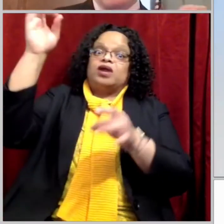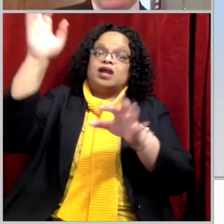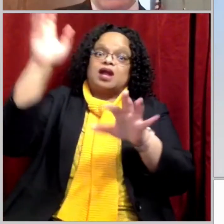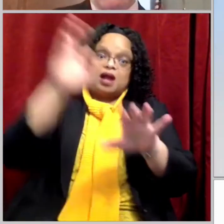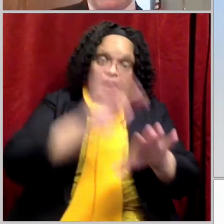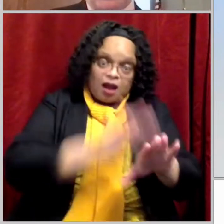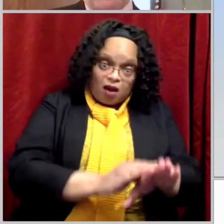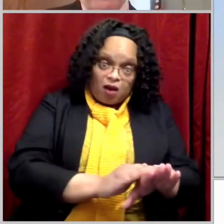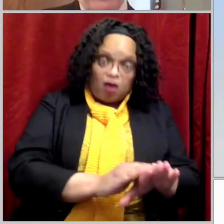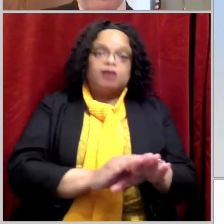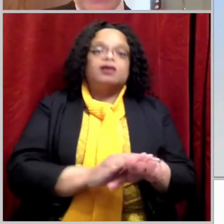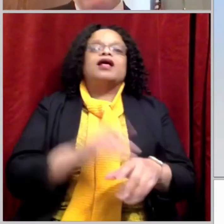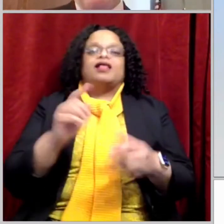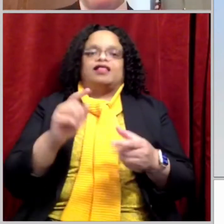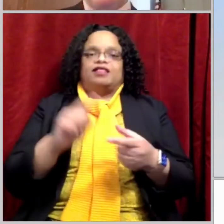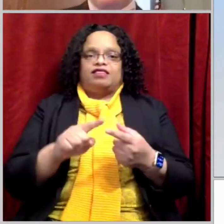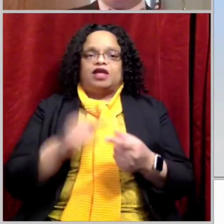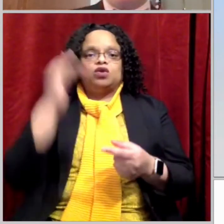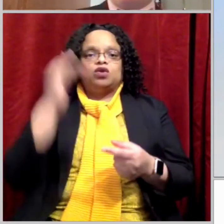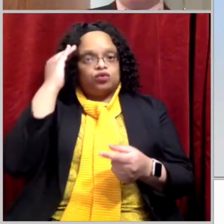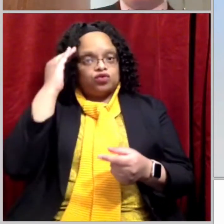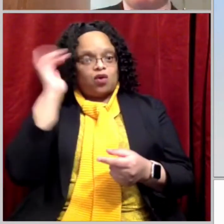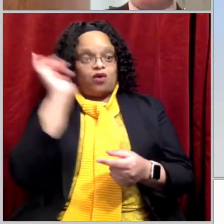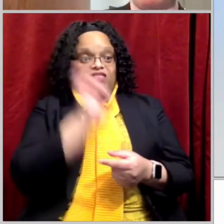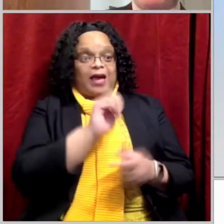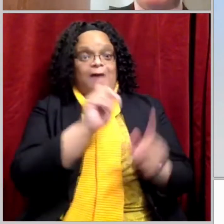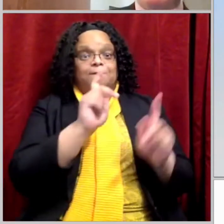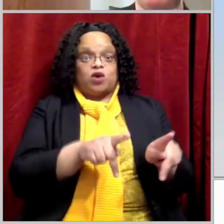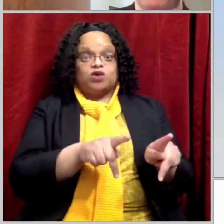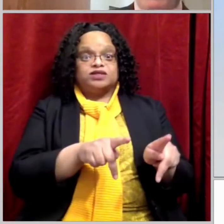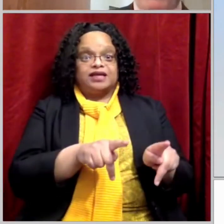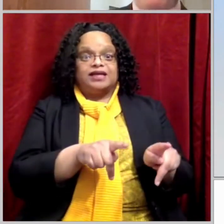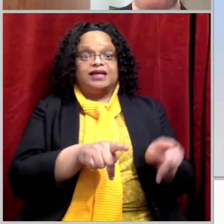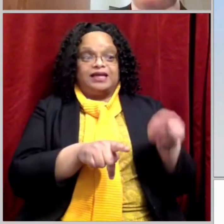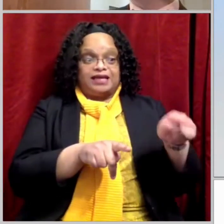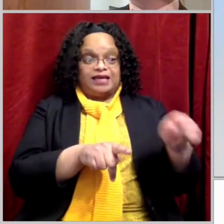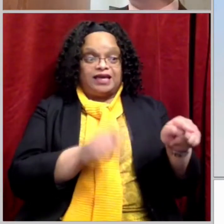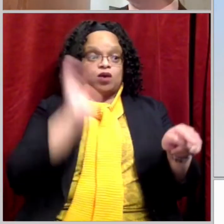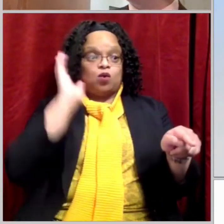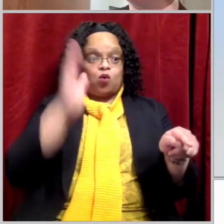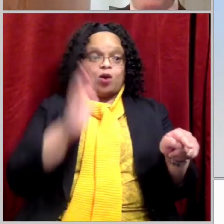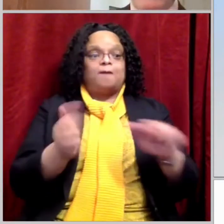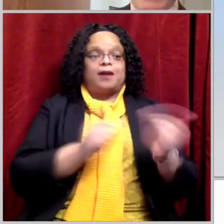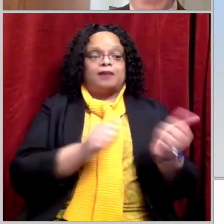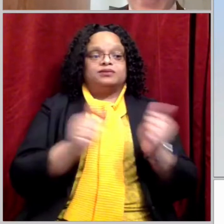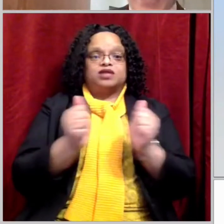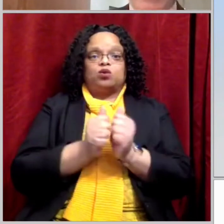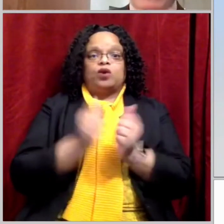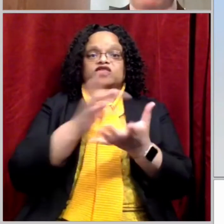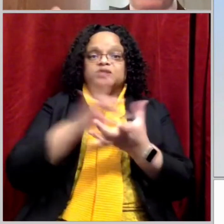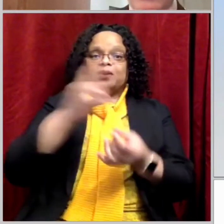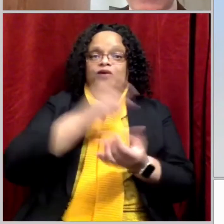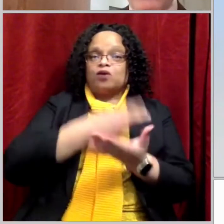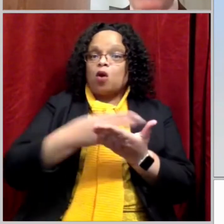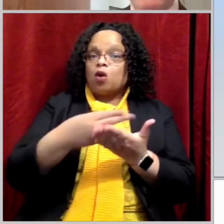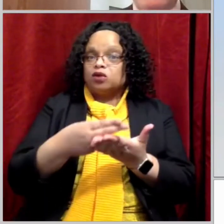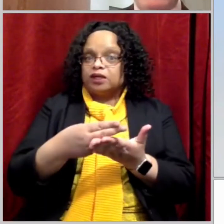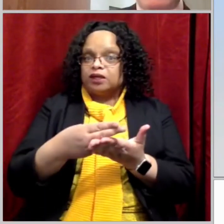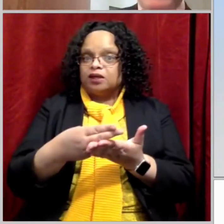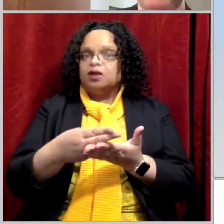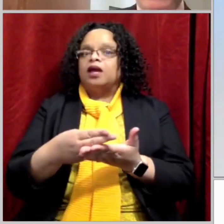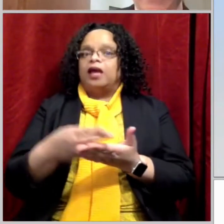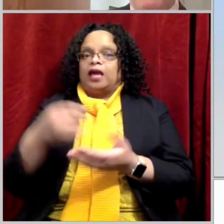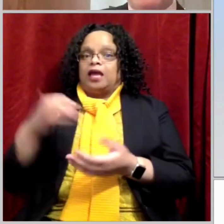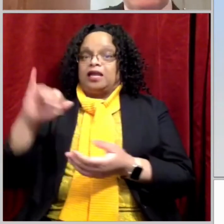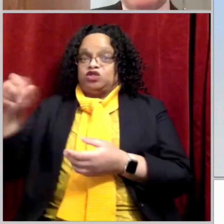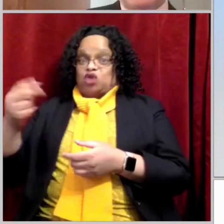you'll know that person is the one who baptizes with the Holy Spirit. I have seen this